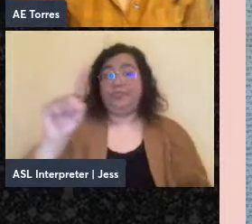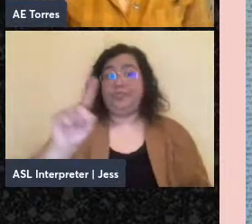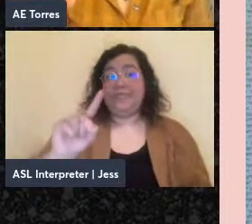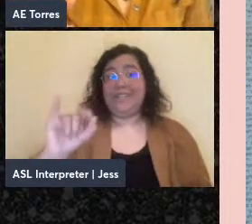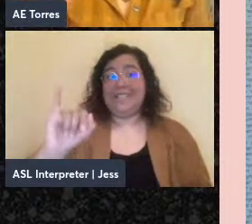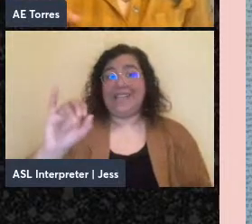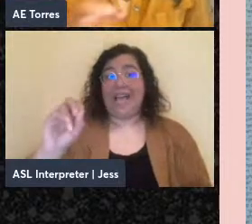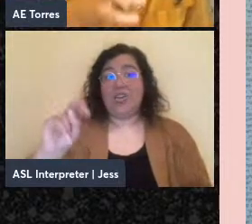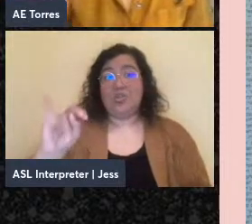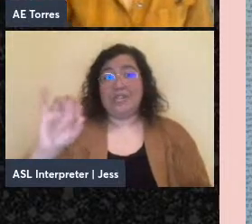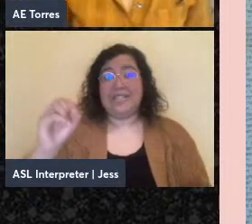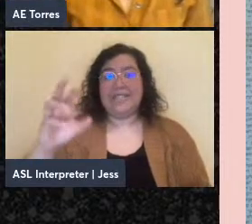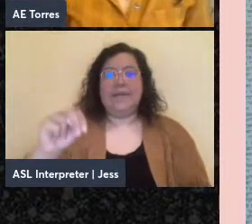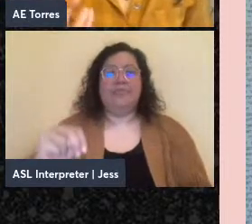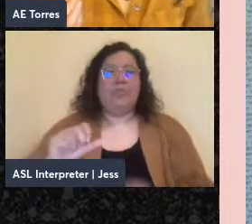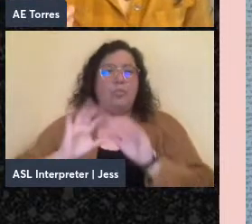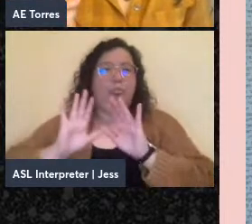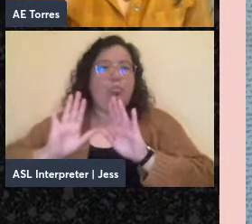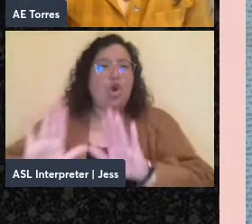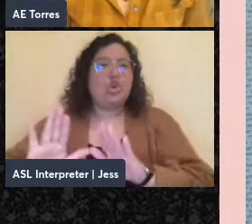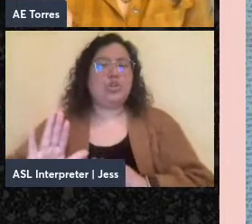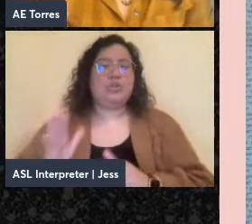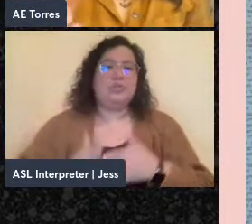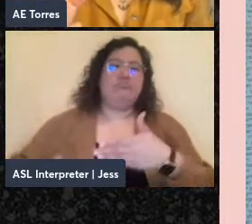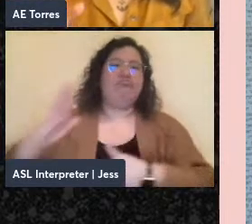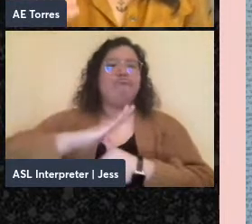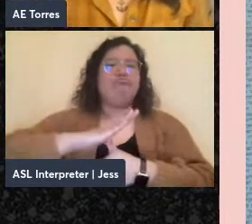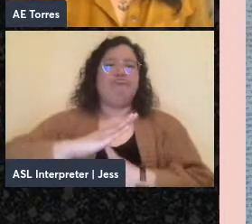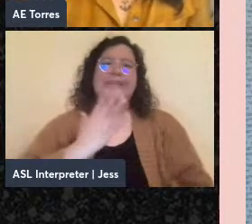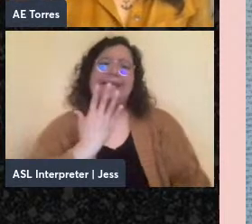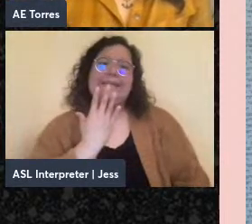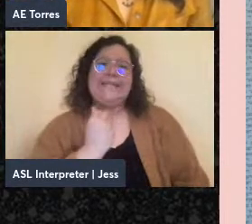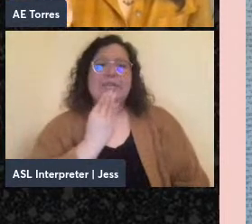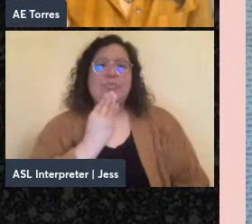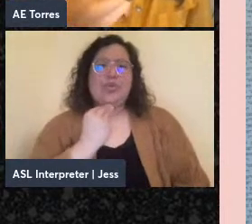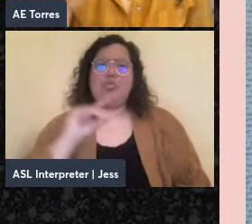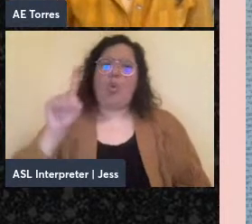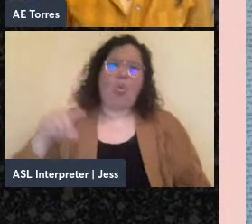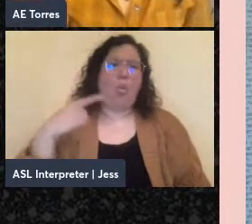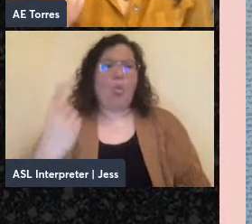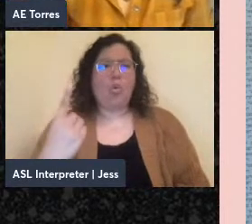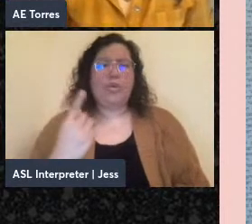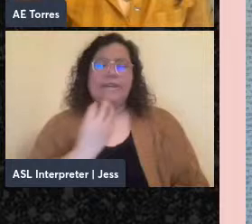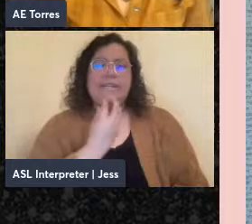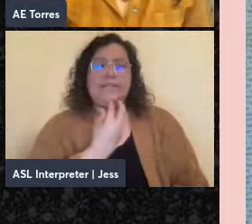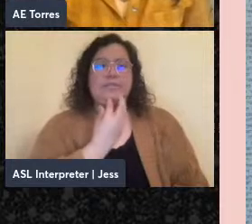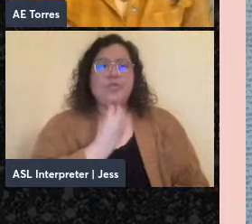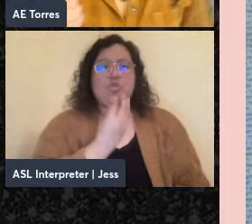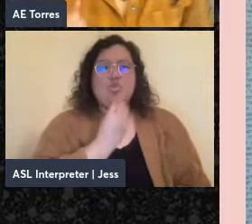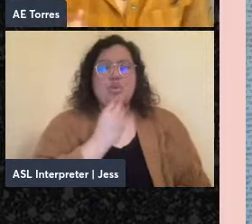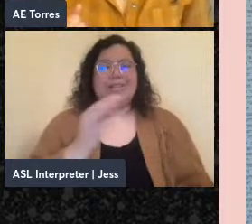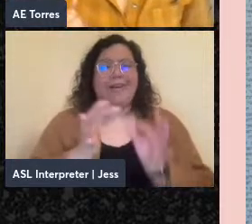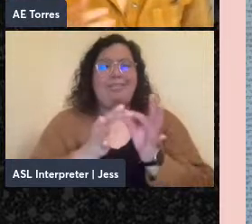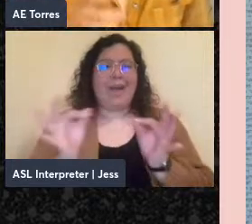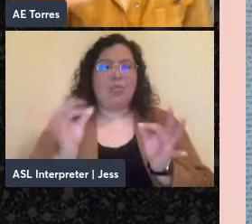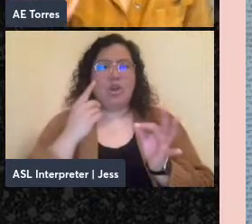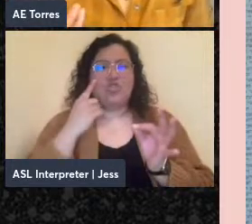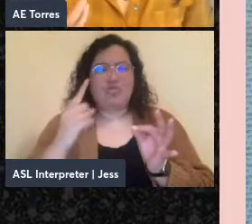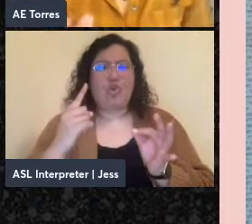language, Hebrew, as the, not a, but the Jewish language for a Jewish state.